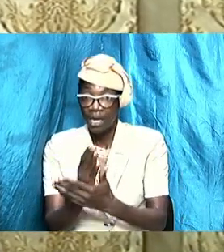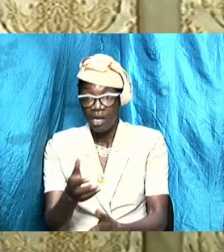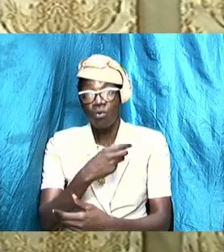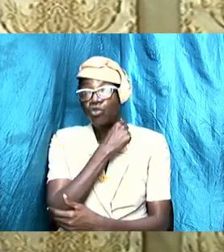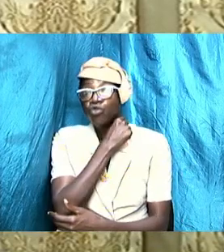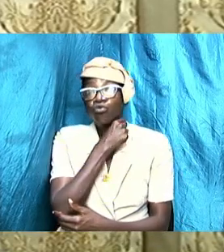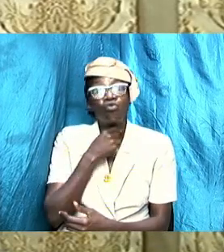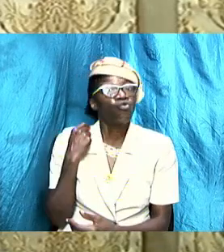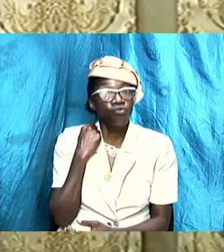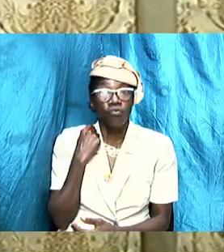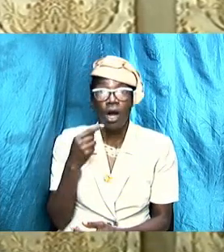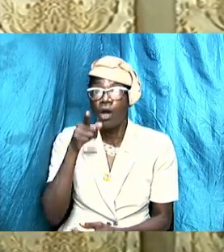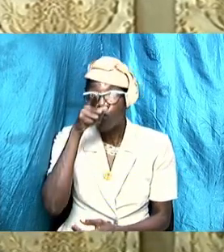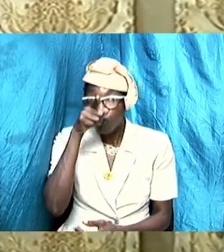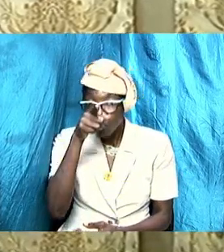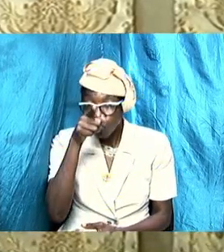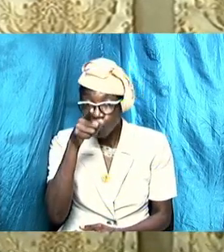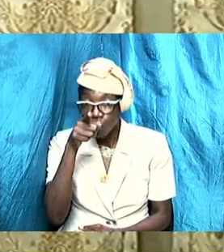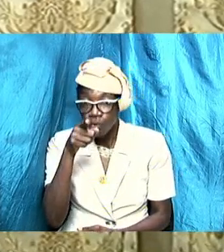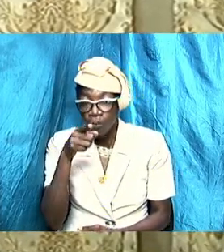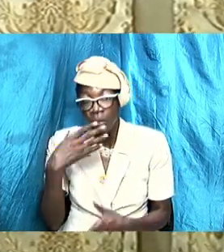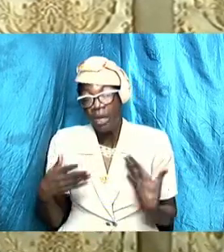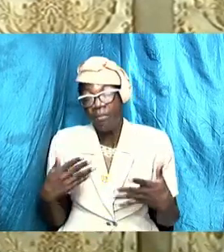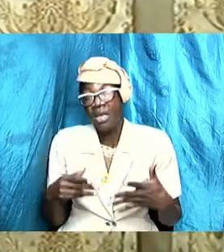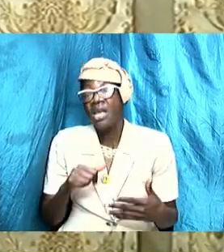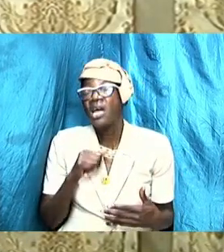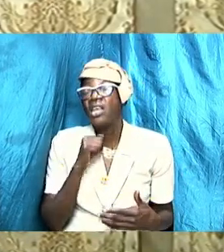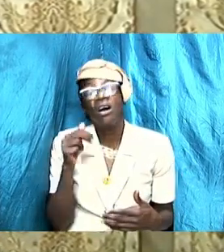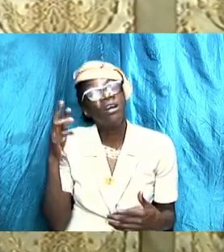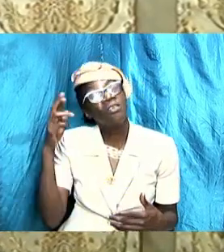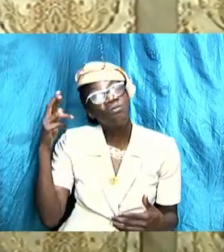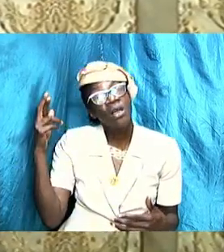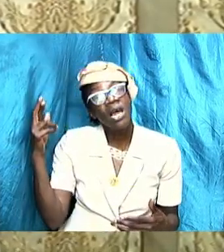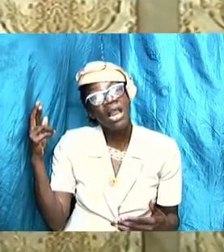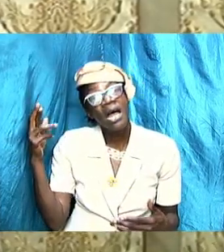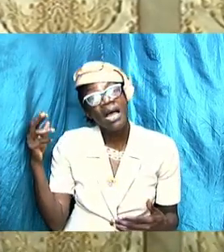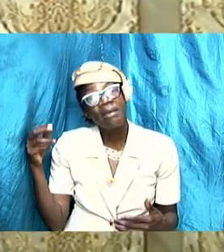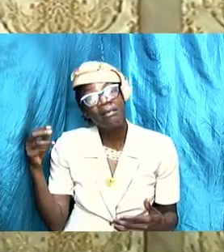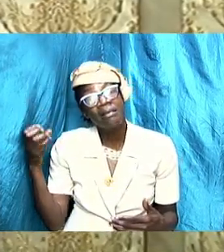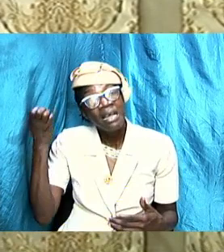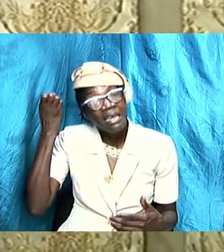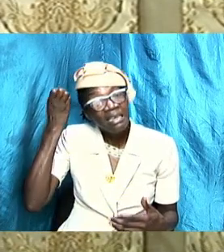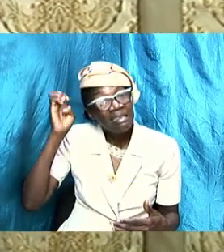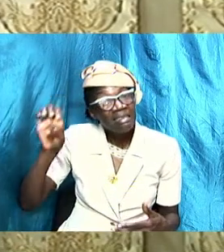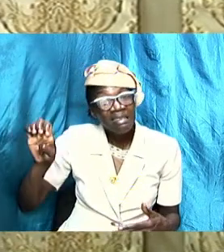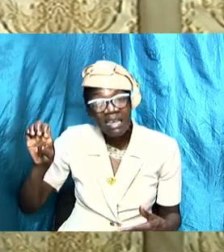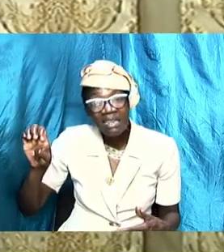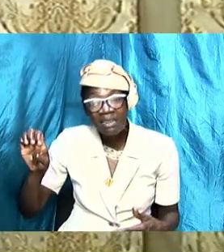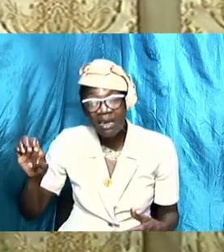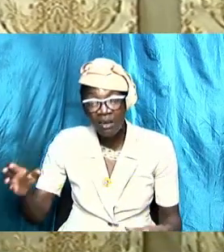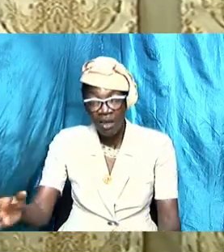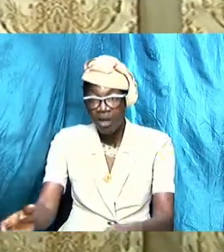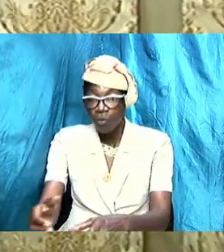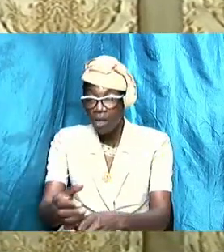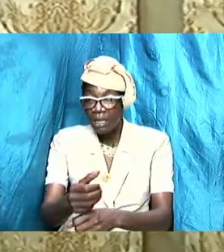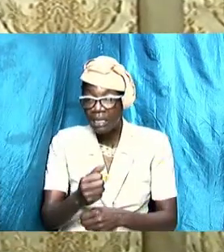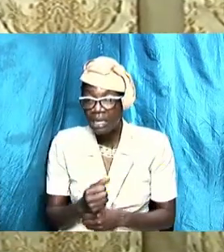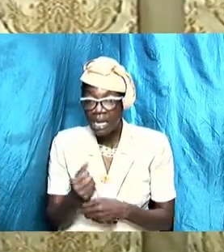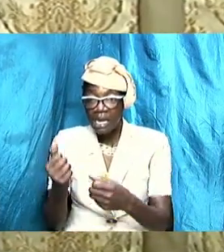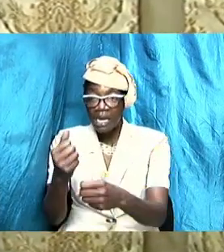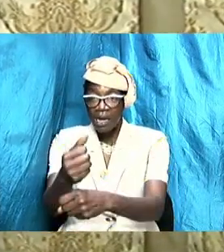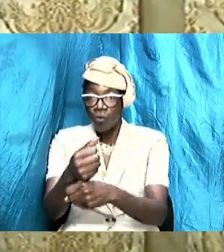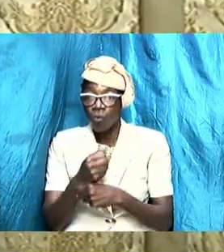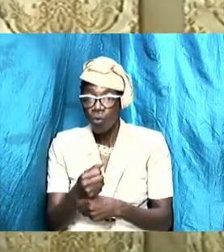you and you might not even realize it but Satan will take a hold of your